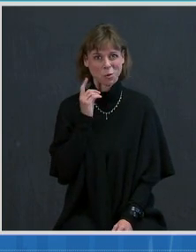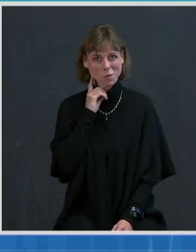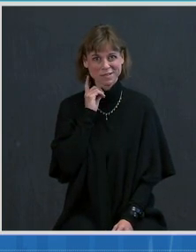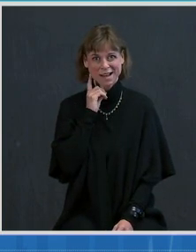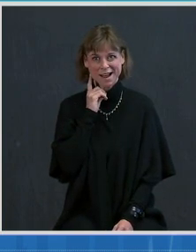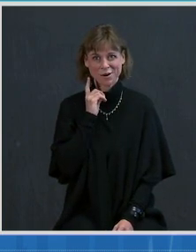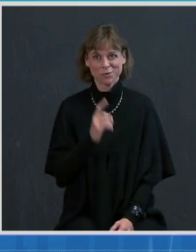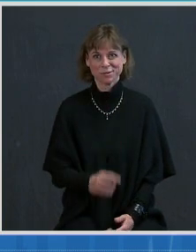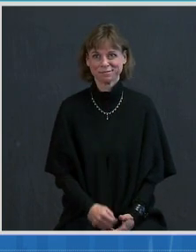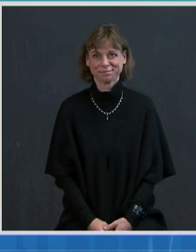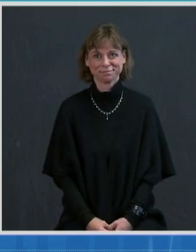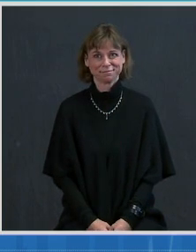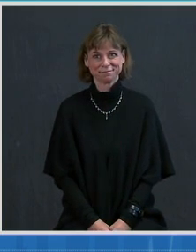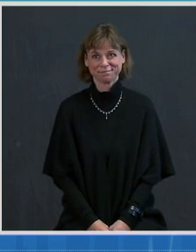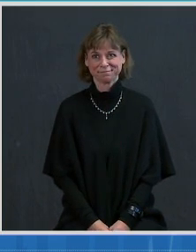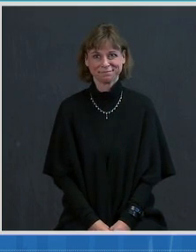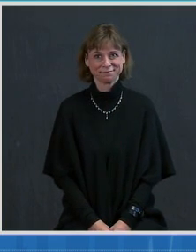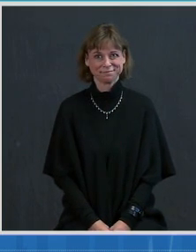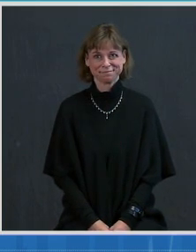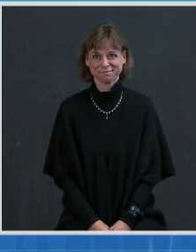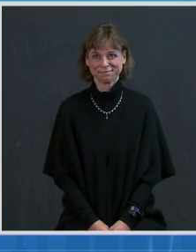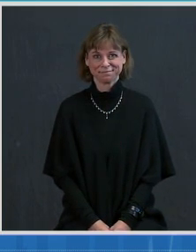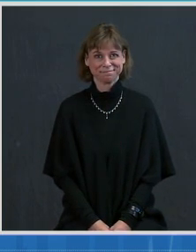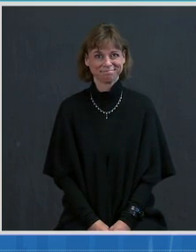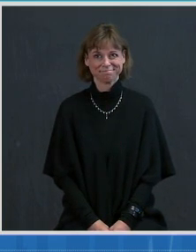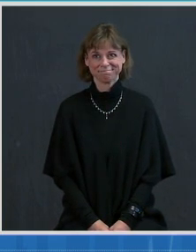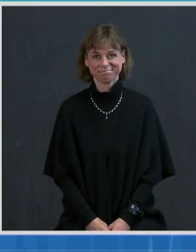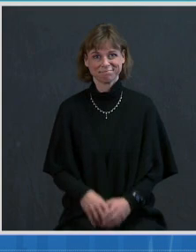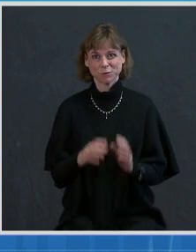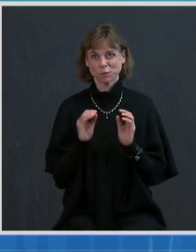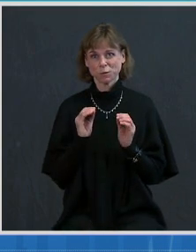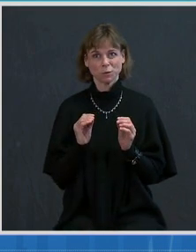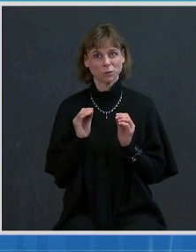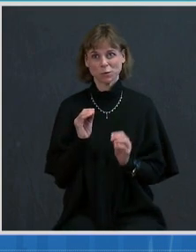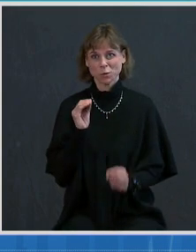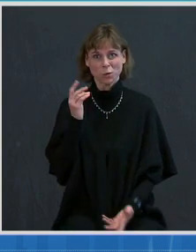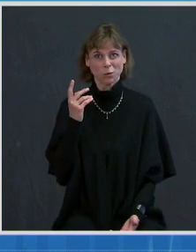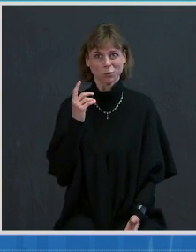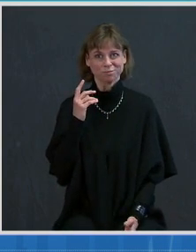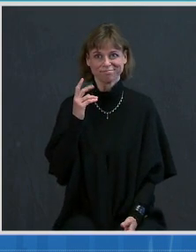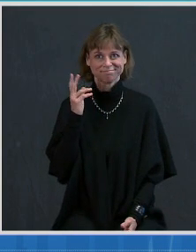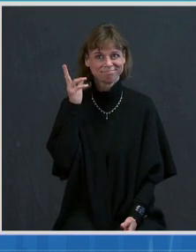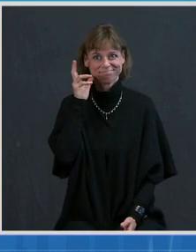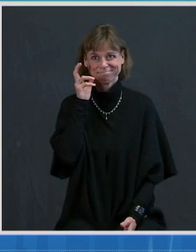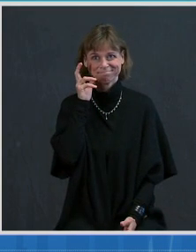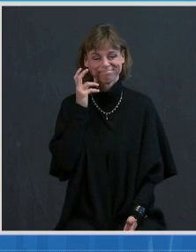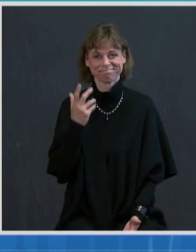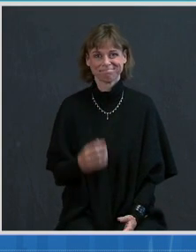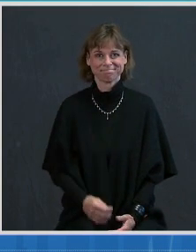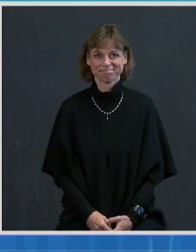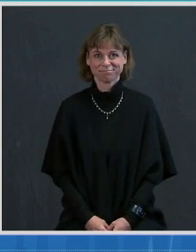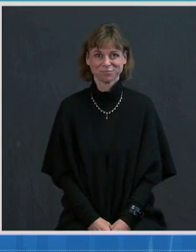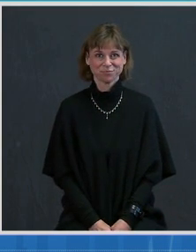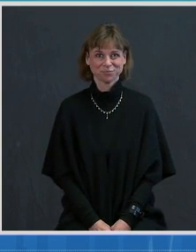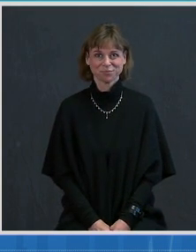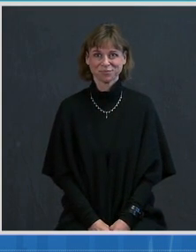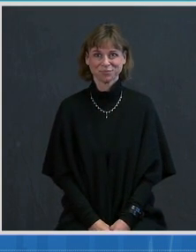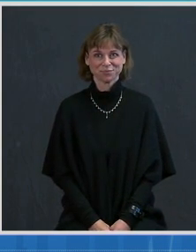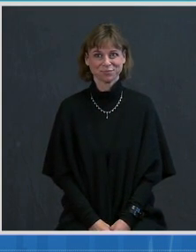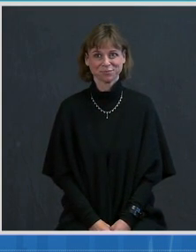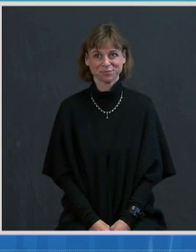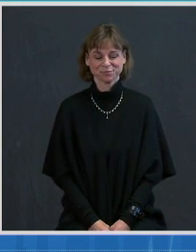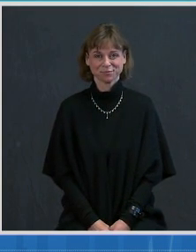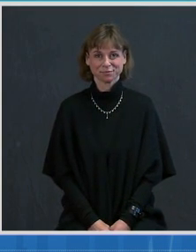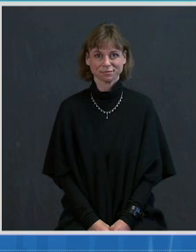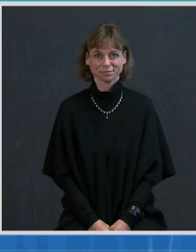We're not out of the woods, but we know what we need to do as a country. The President has now laid down some markers about